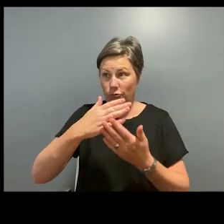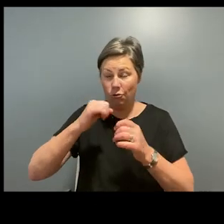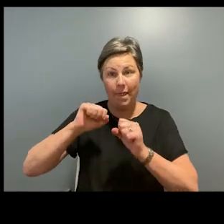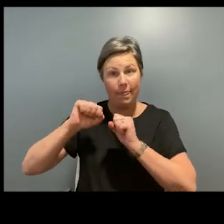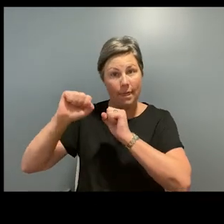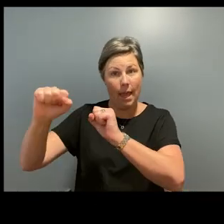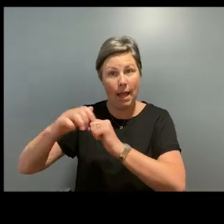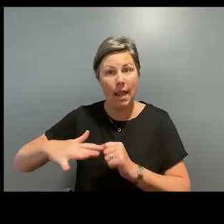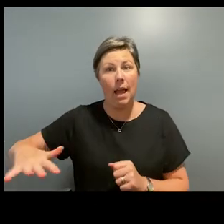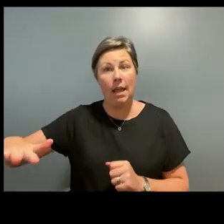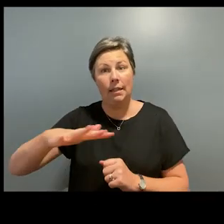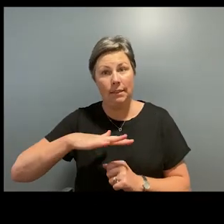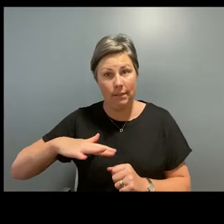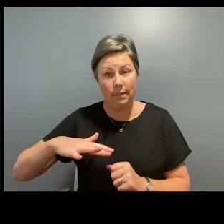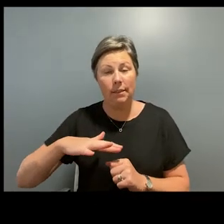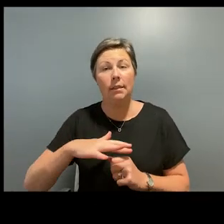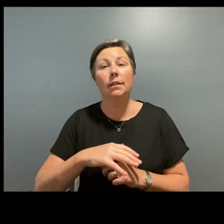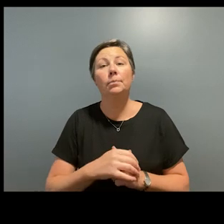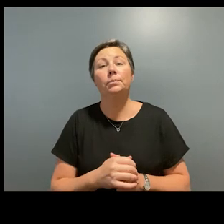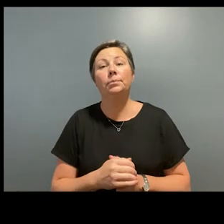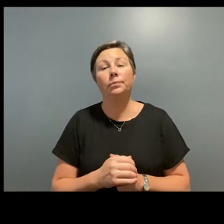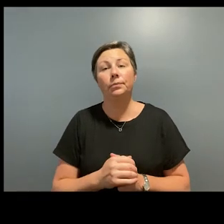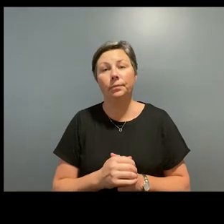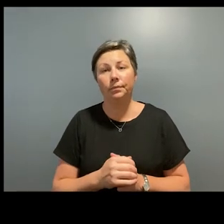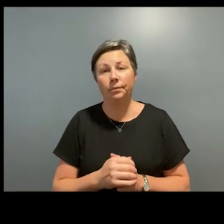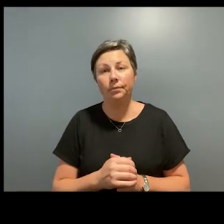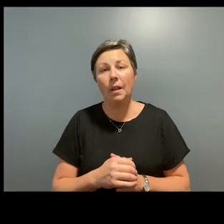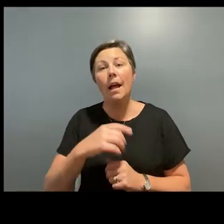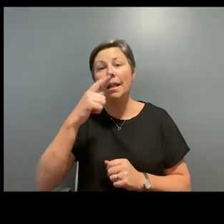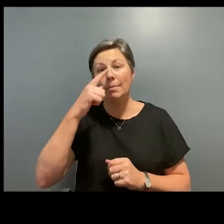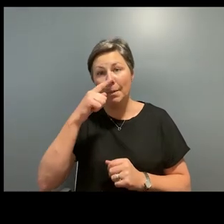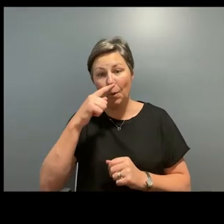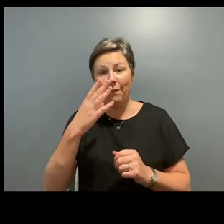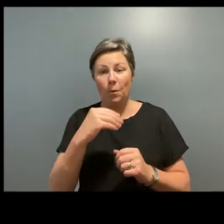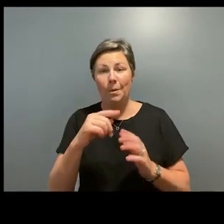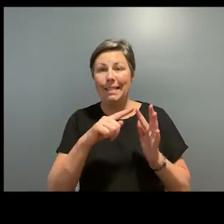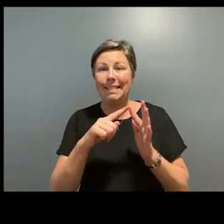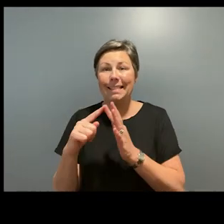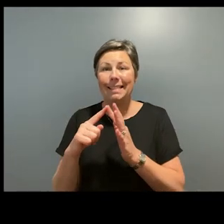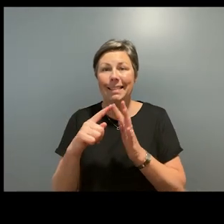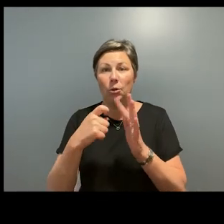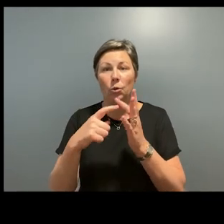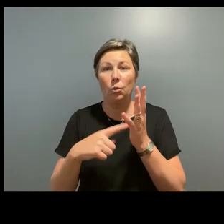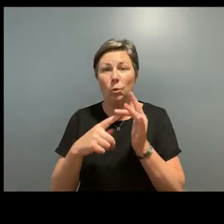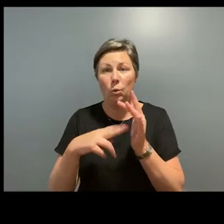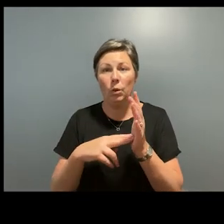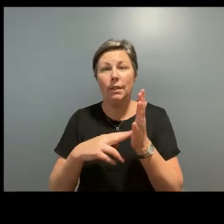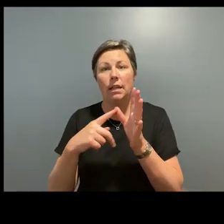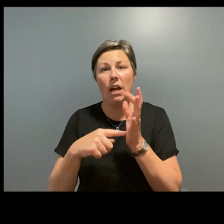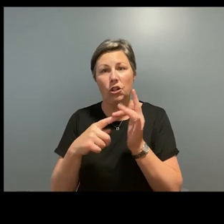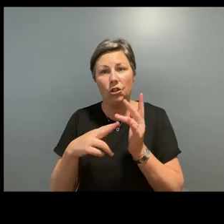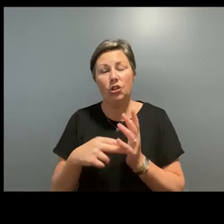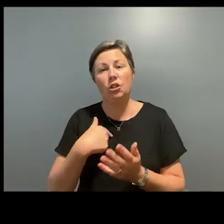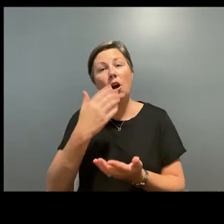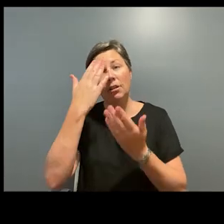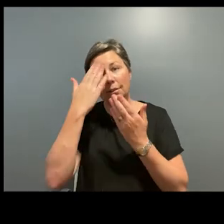is gathered, the Bunurong Boonurong and the Woiwurrung Wurundjeri people of the Eastern Kulin Nation and pay our respects to their elders